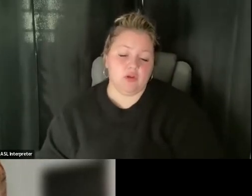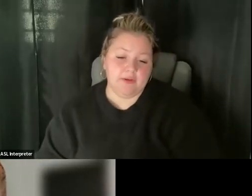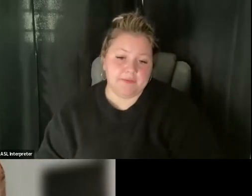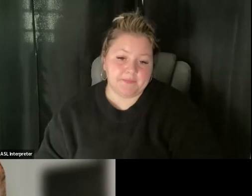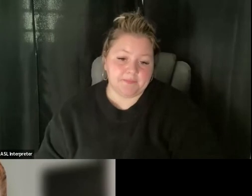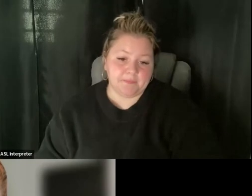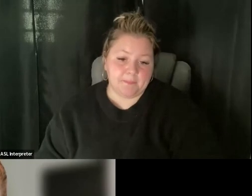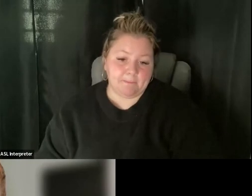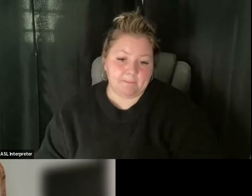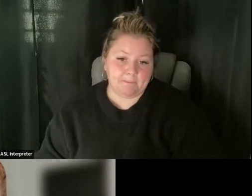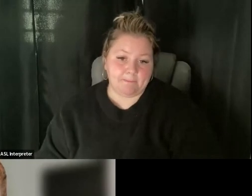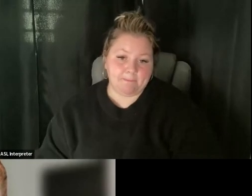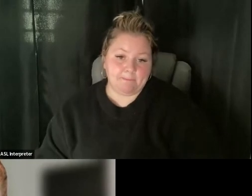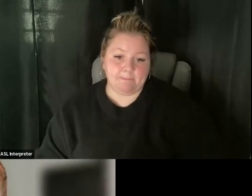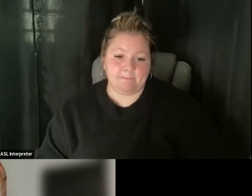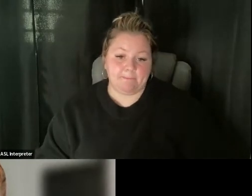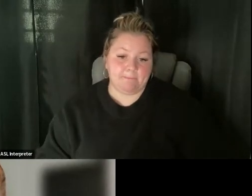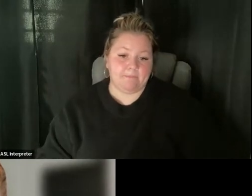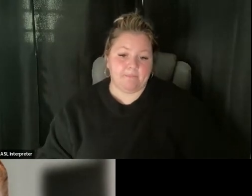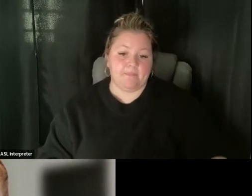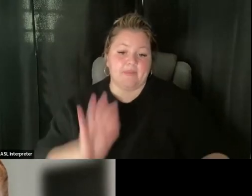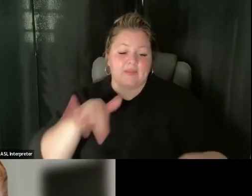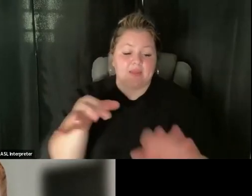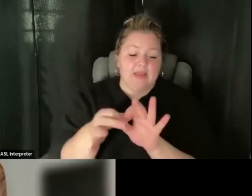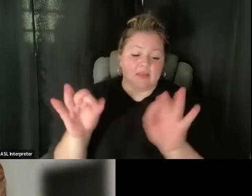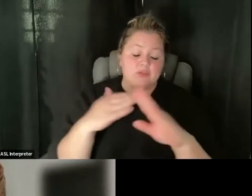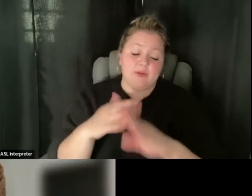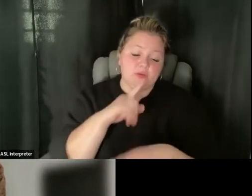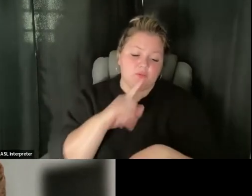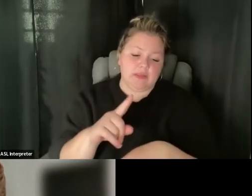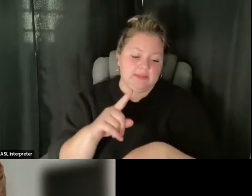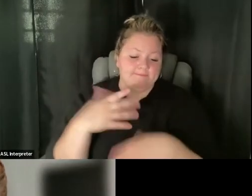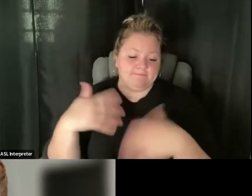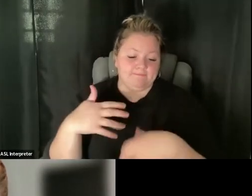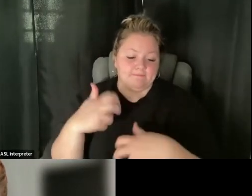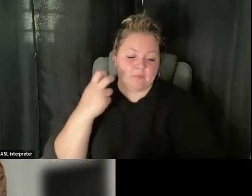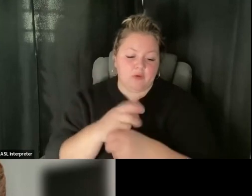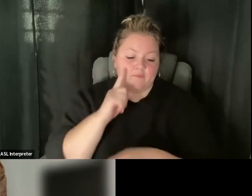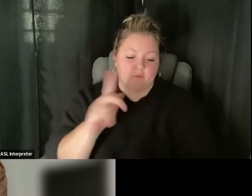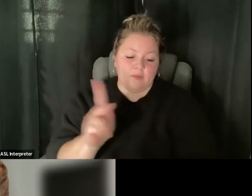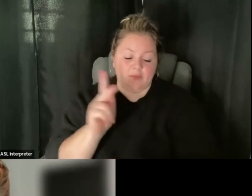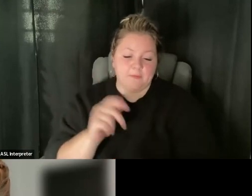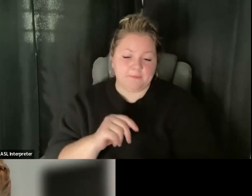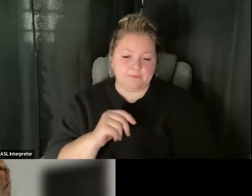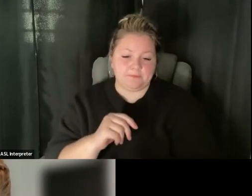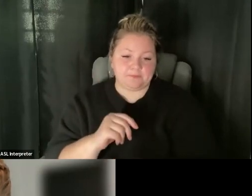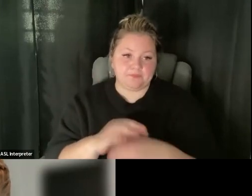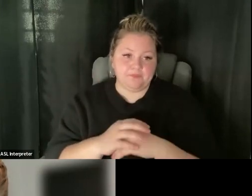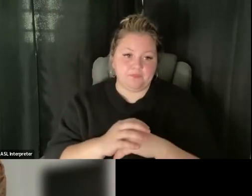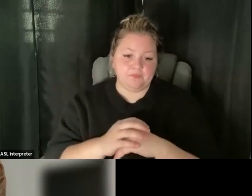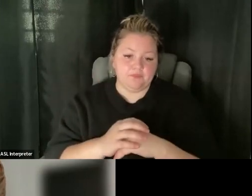voter, um, the language barrier can be a real access issue. So the other